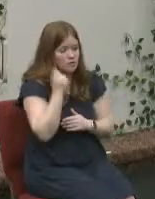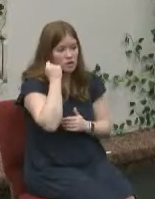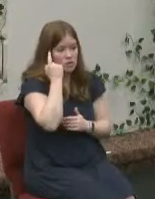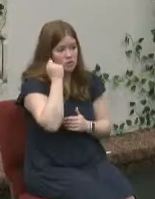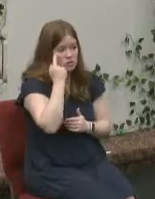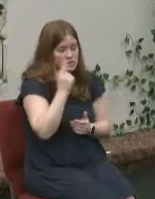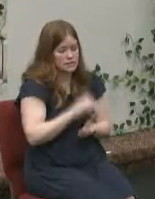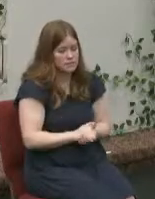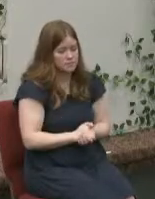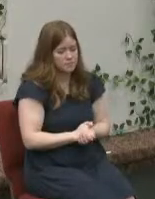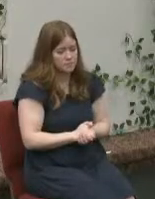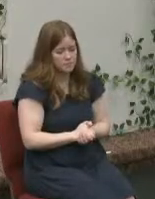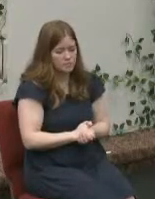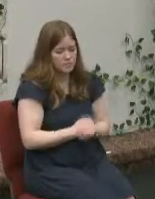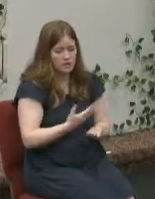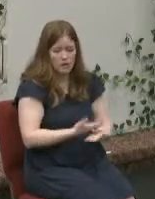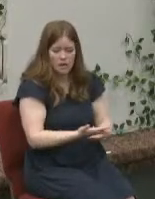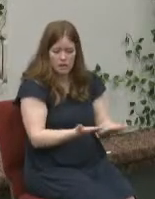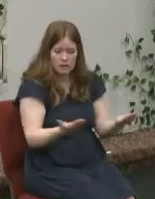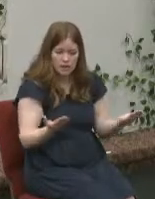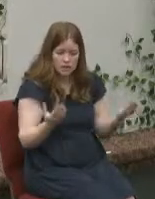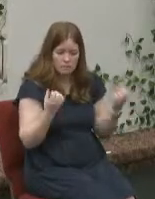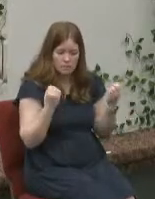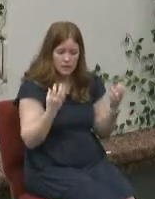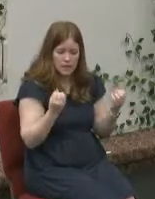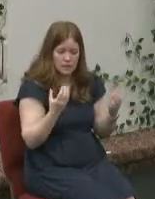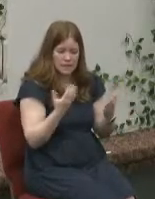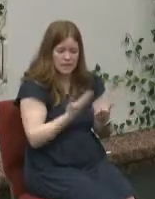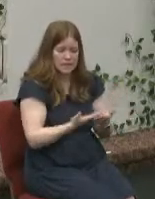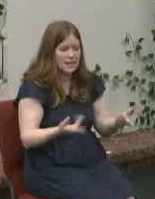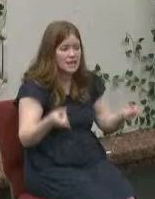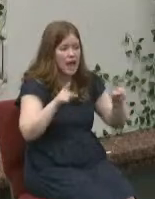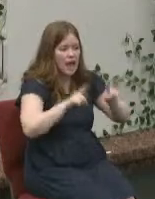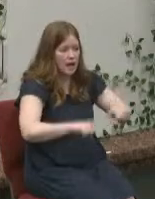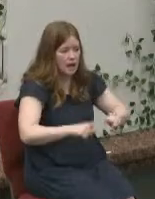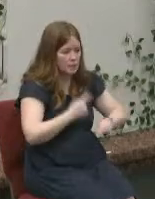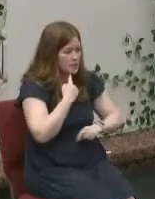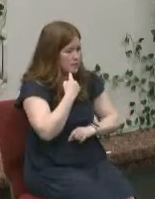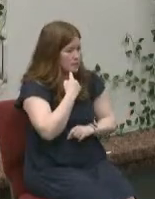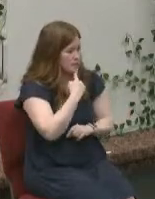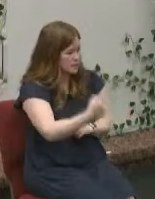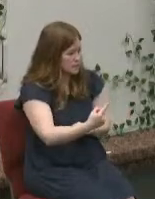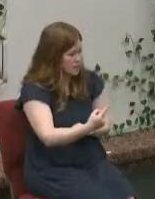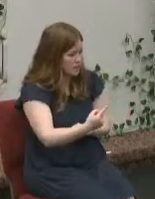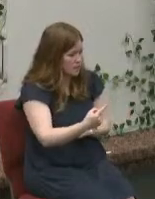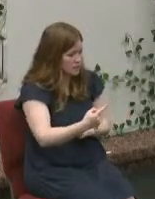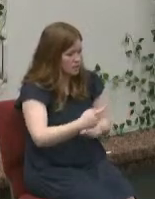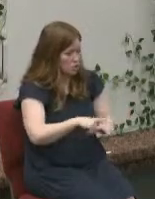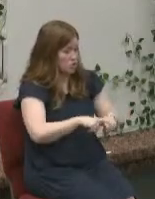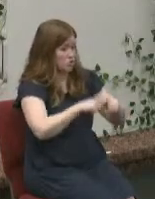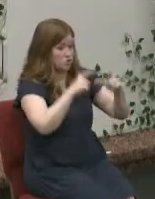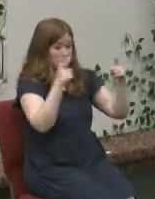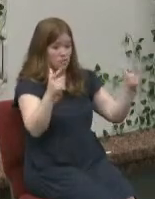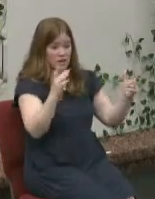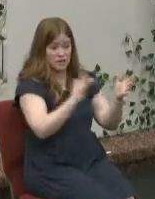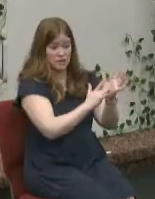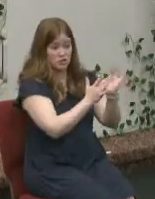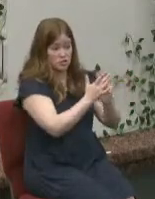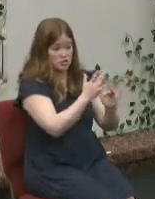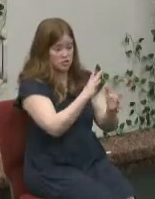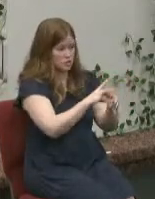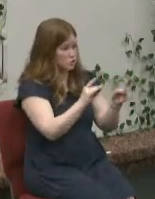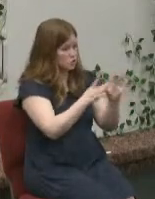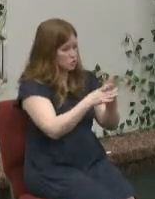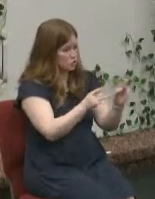there are a number of events there that tell about the veracity of the first story jesus's story god's